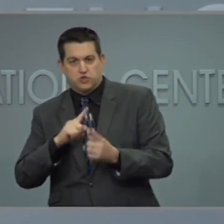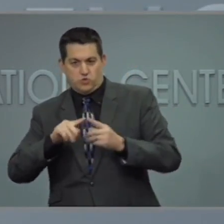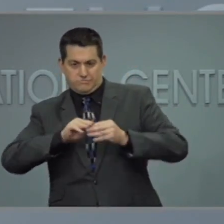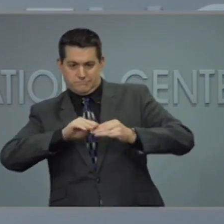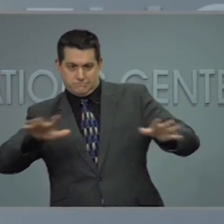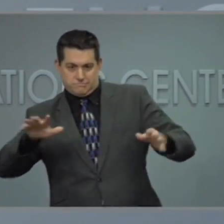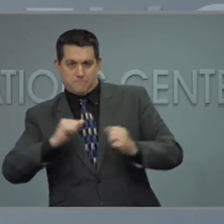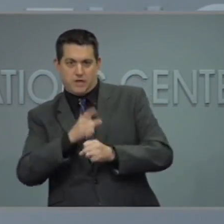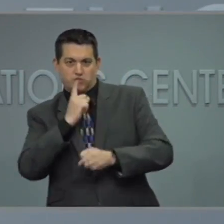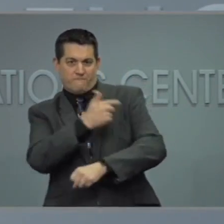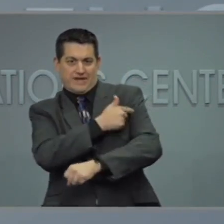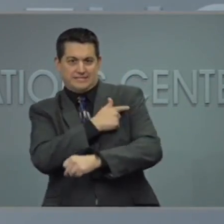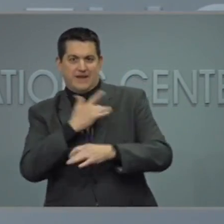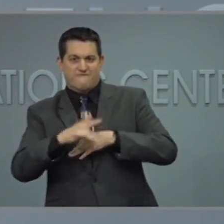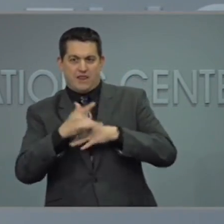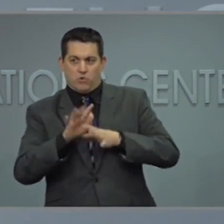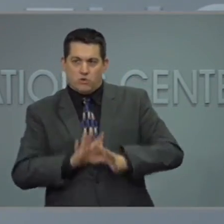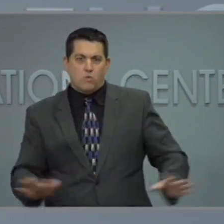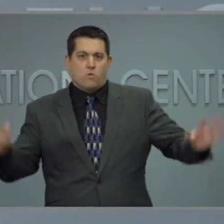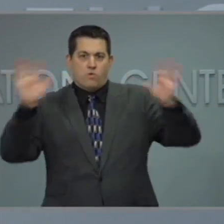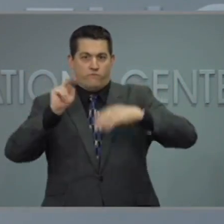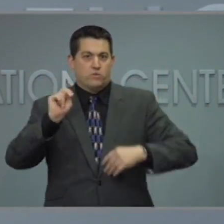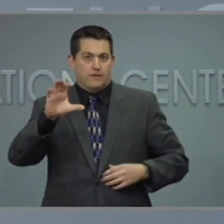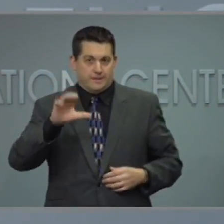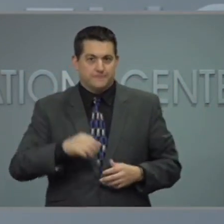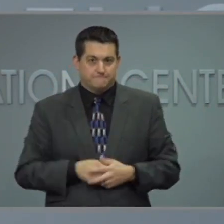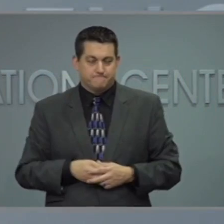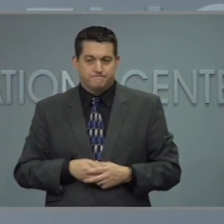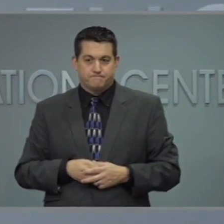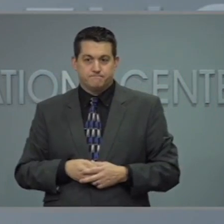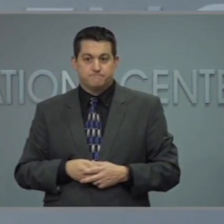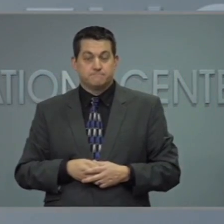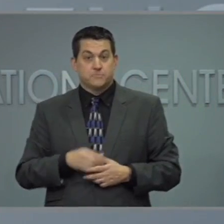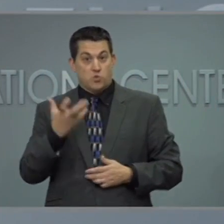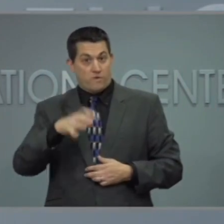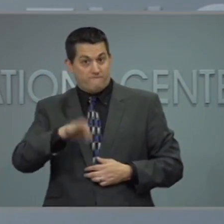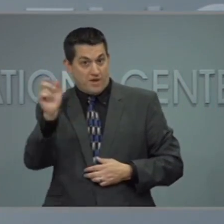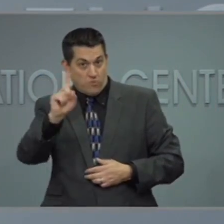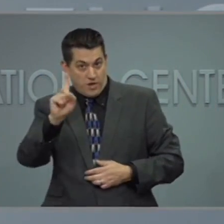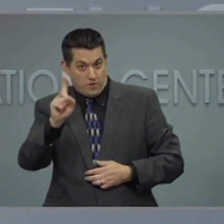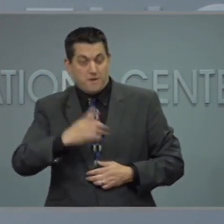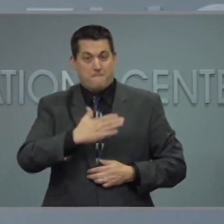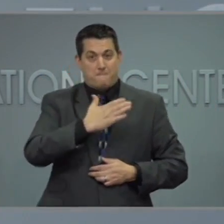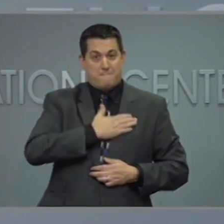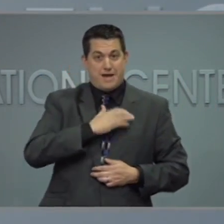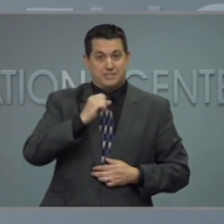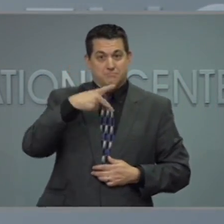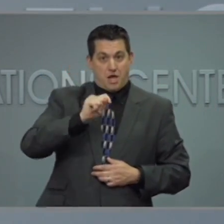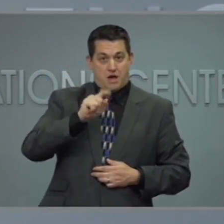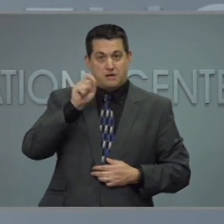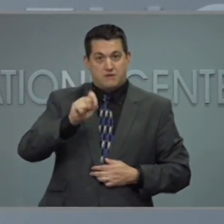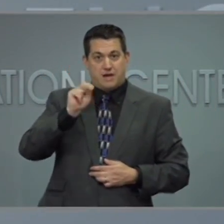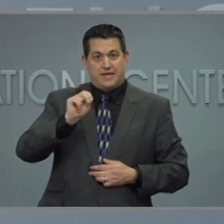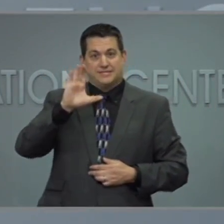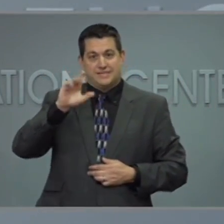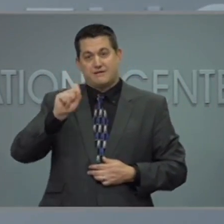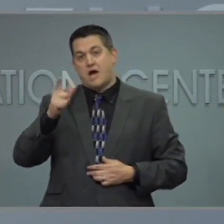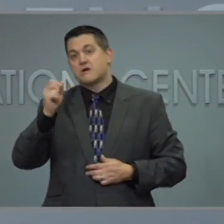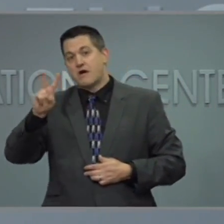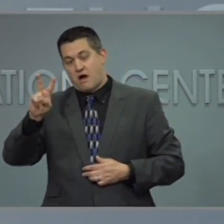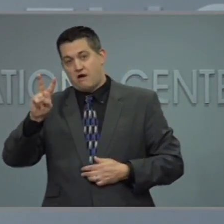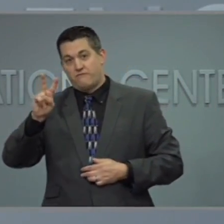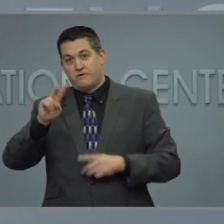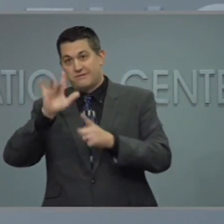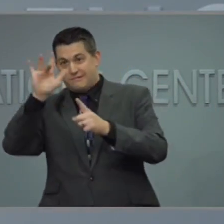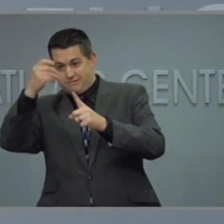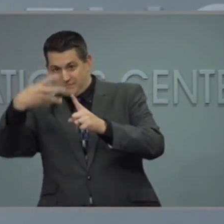the state. To find providers with the Pfizer vaccine, please go to myspot.nc.gov and filter for